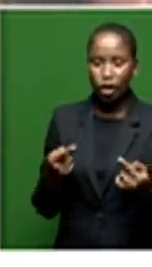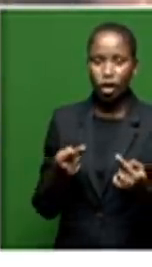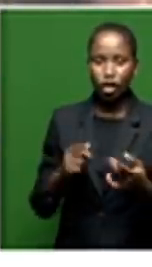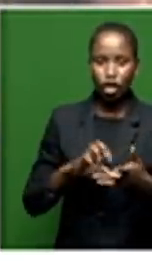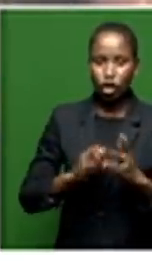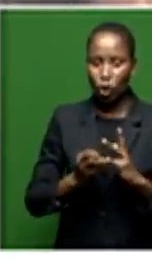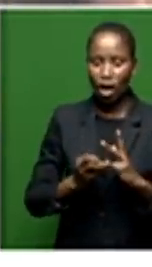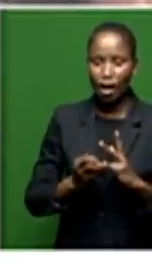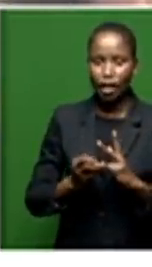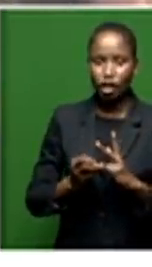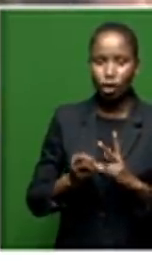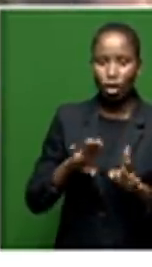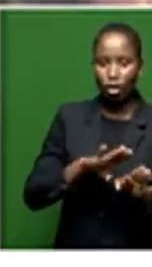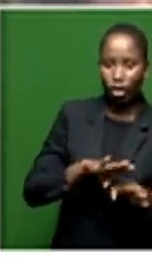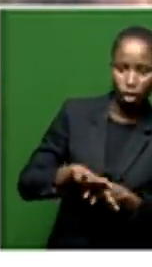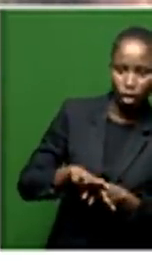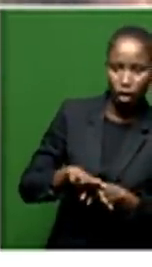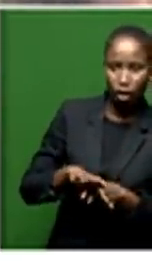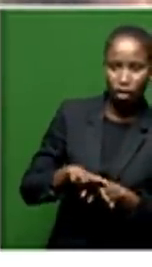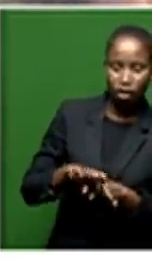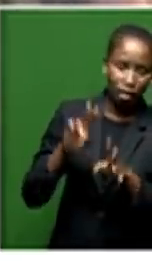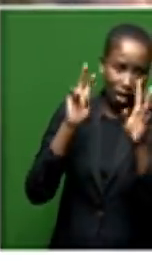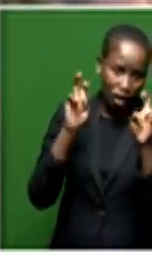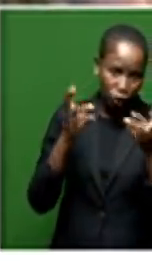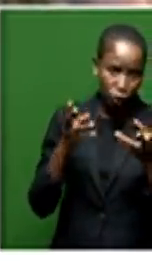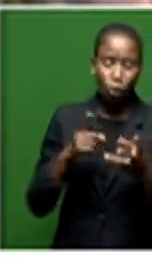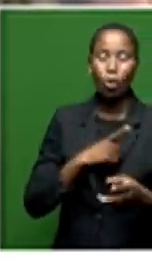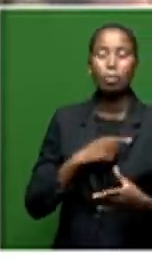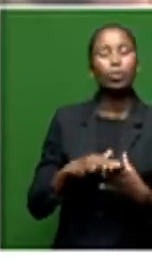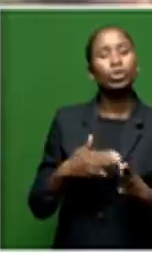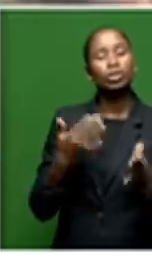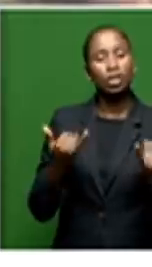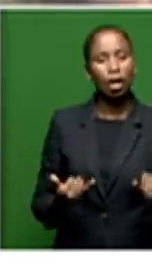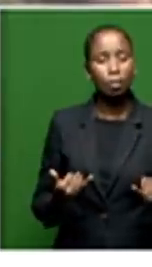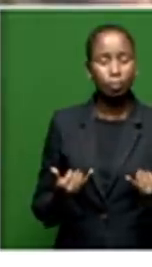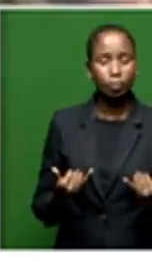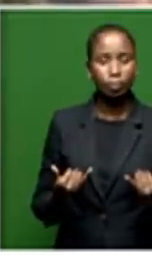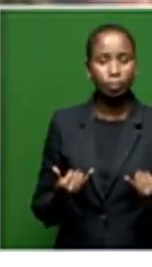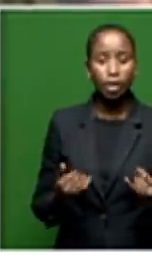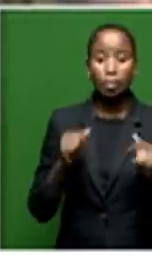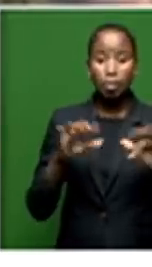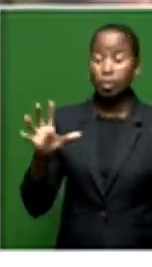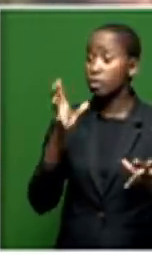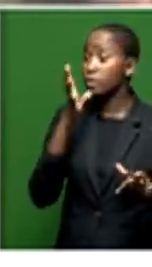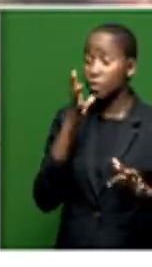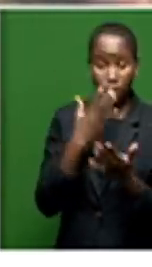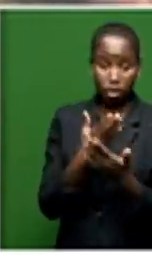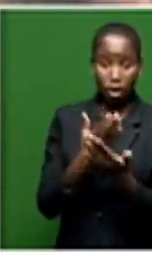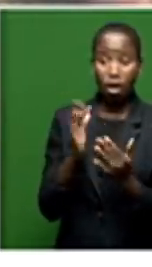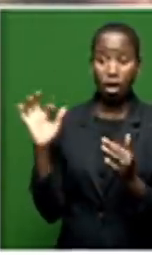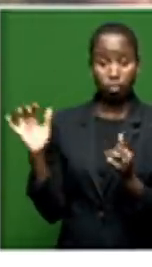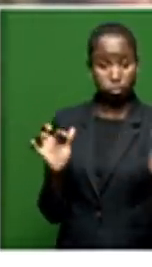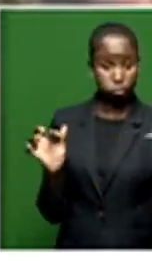But because of the less than the usual large numbers of supporters that will be here today,